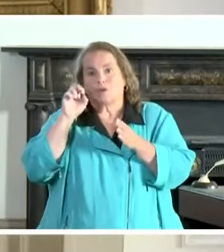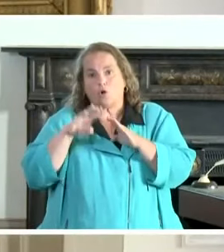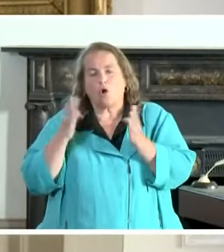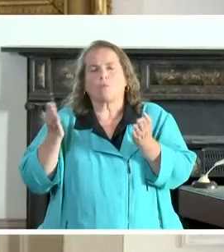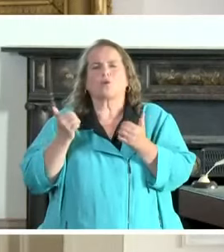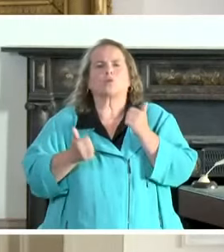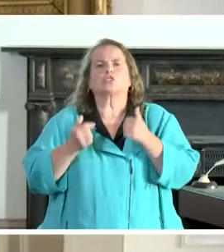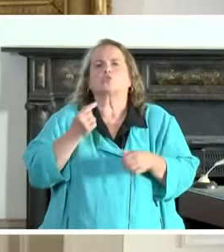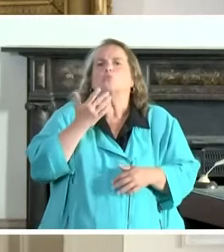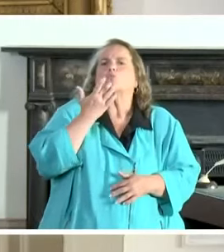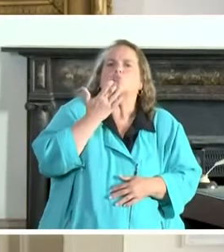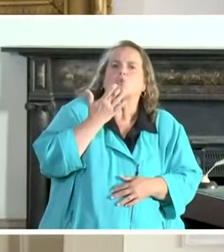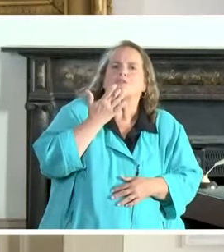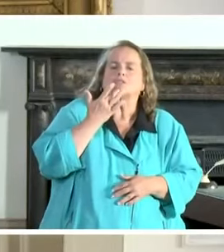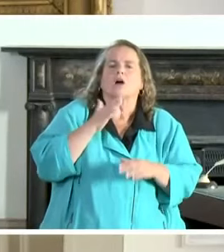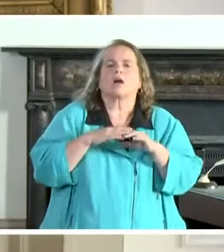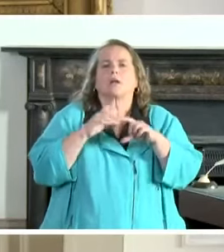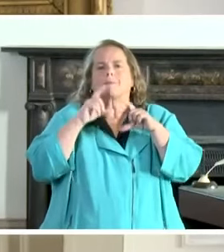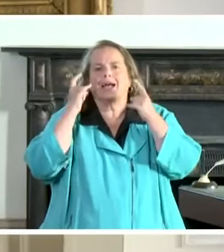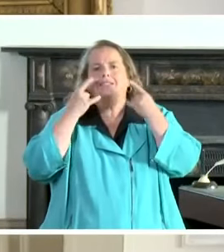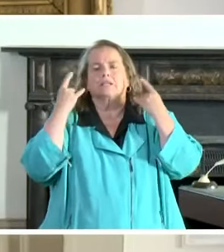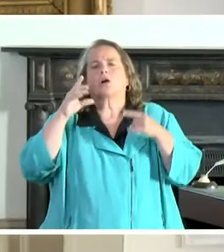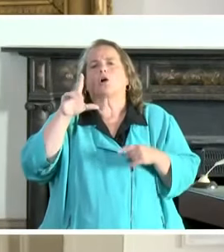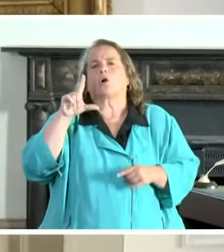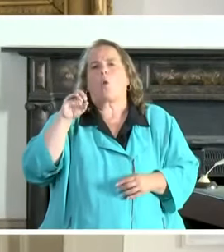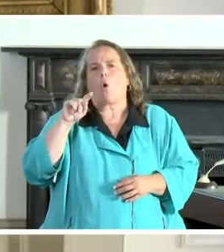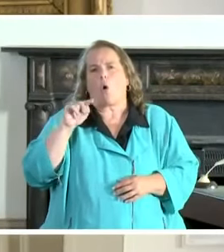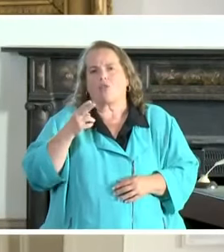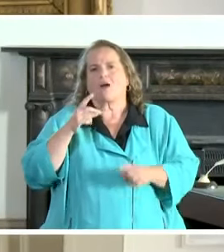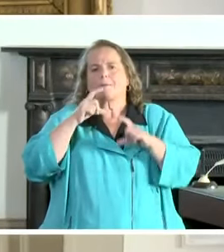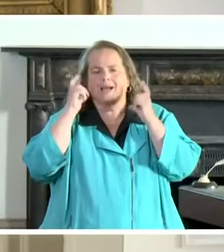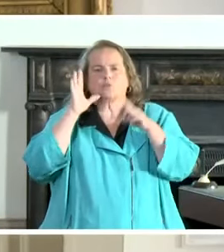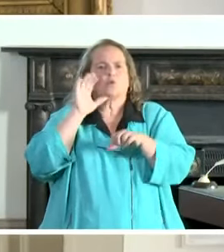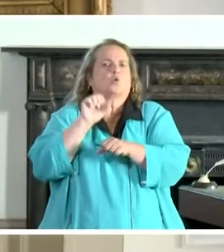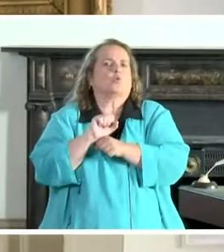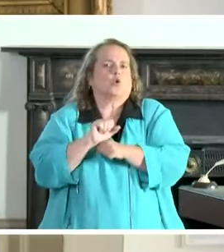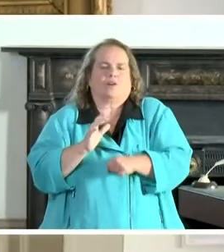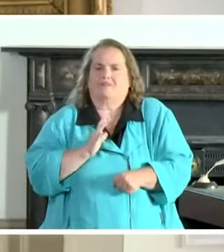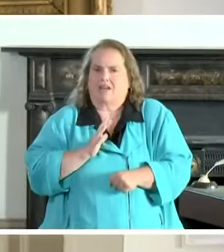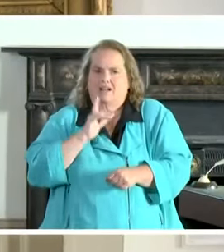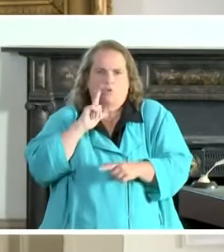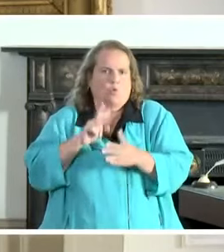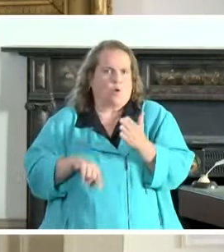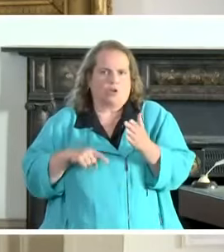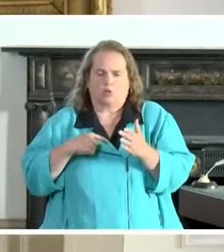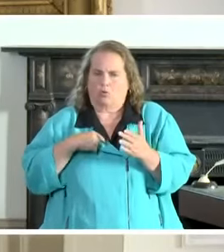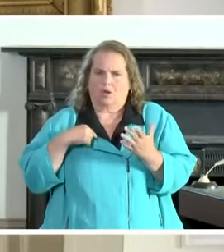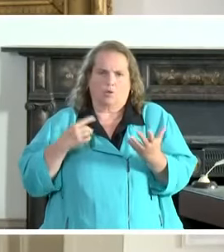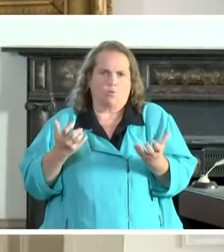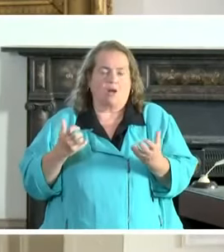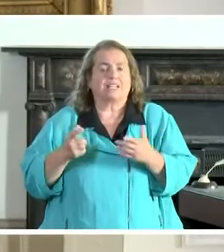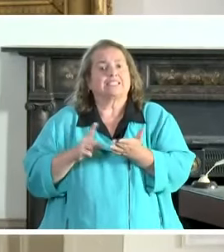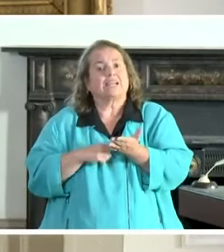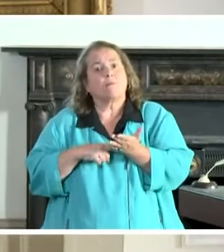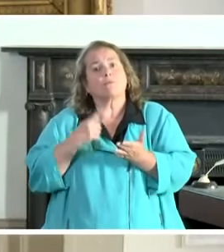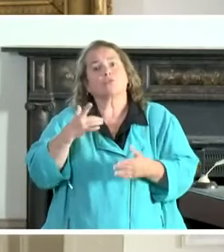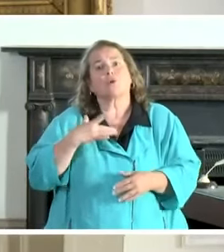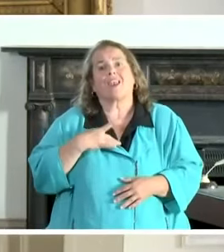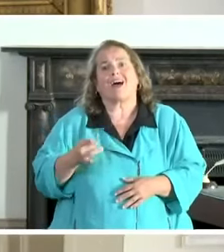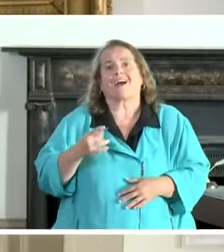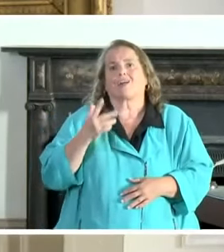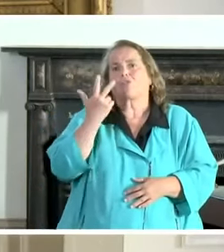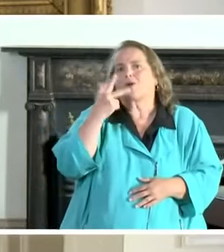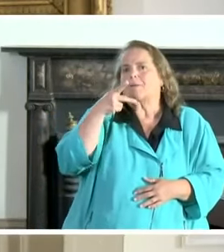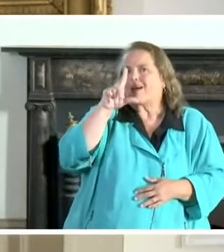what's the preference on masks? A cloth mask will work just fine for what we're looking for. You know, sometimes you like the three